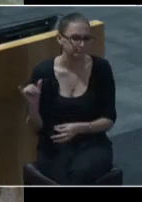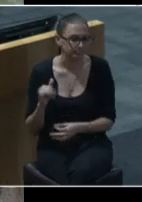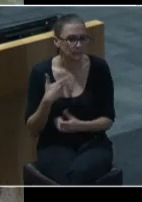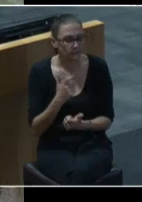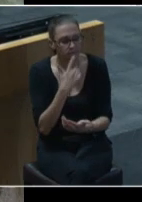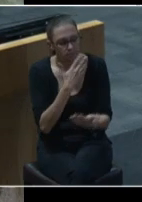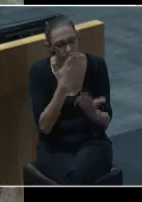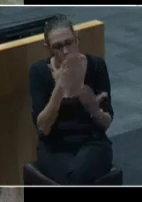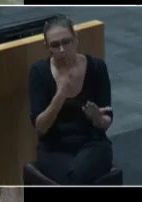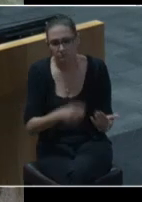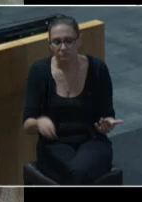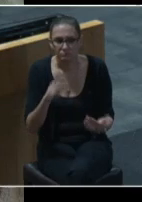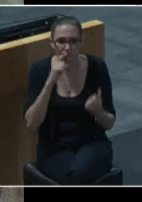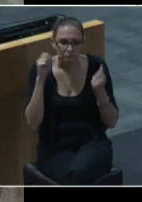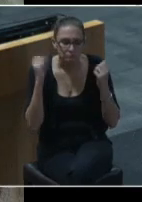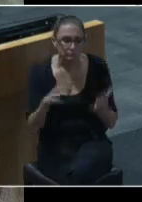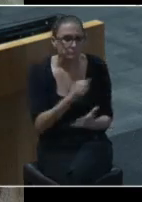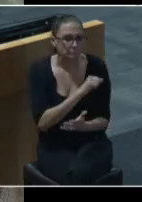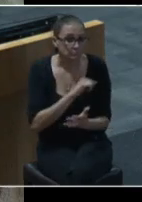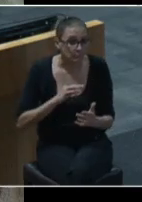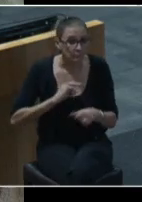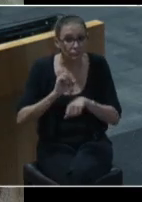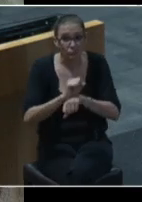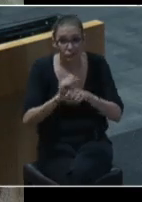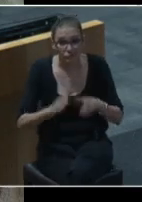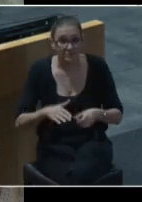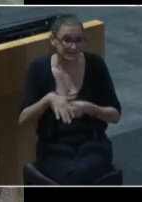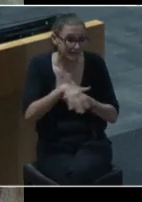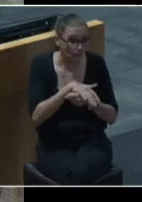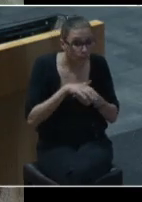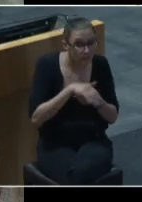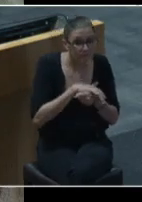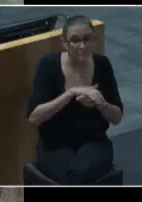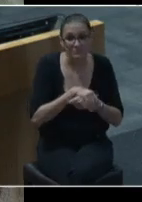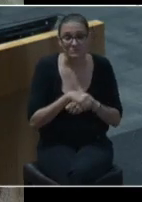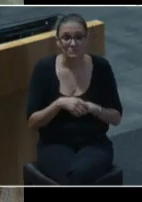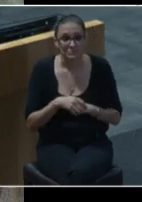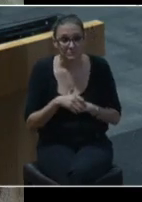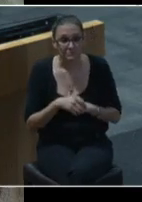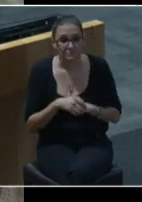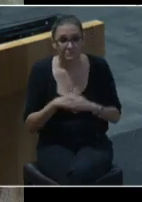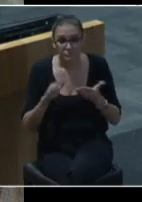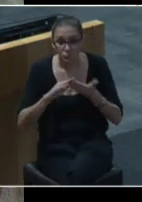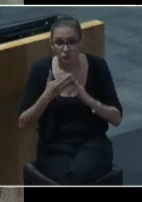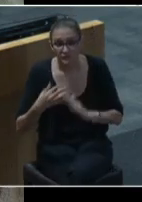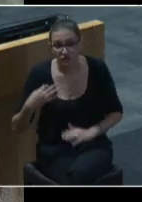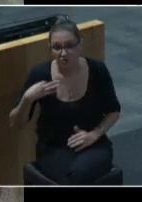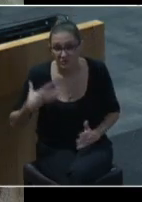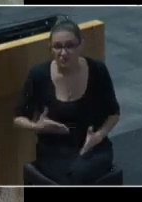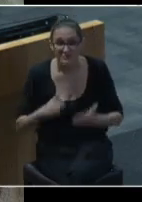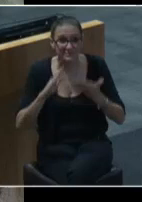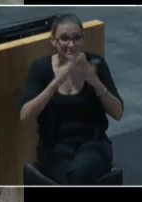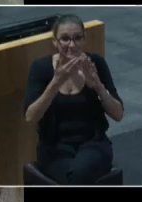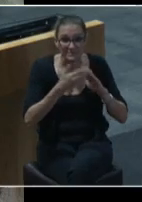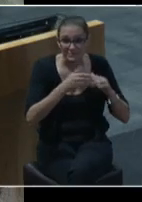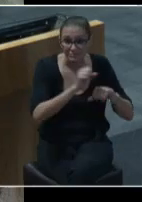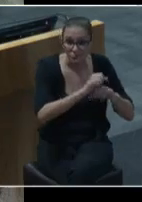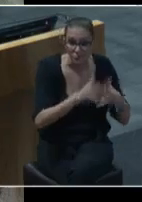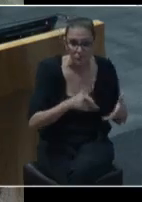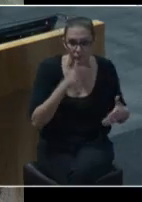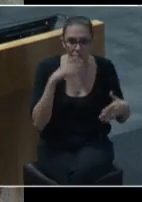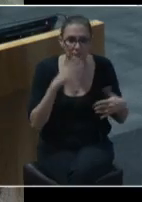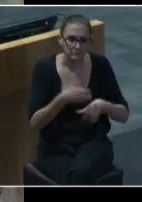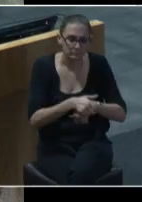the countless employees county employees community volunteers city employees who have